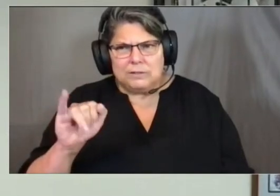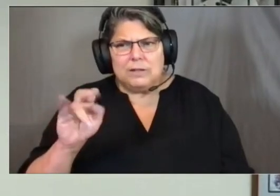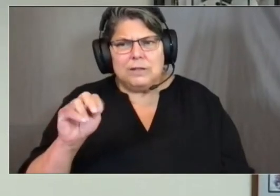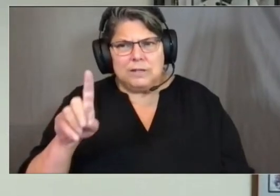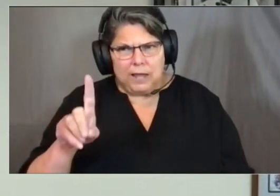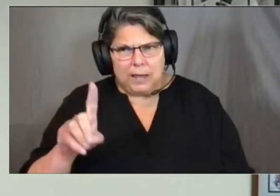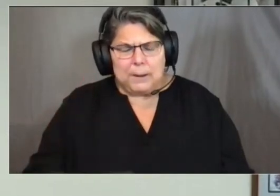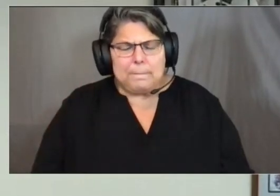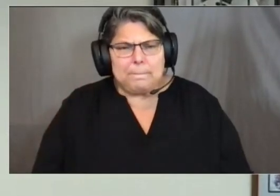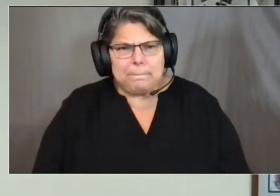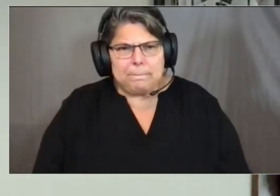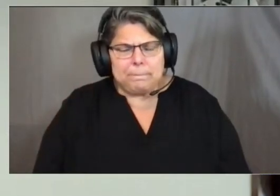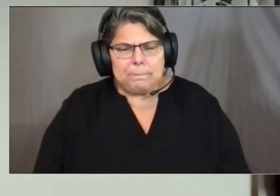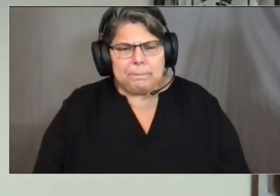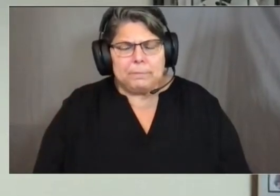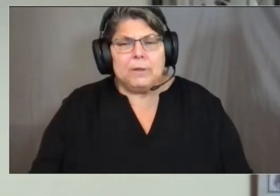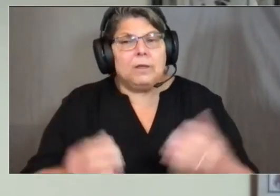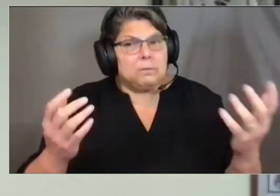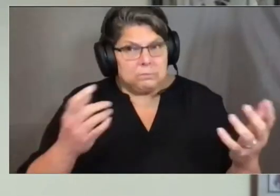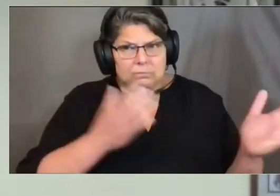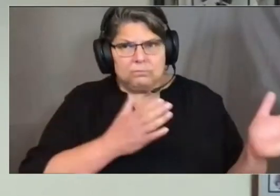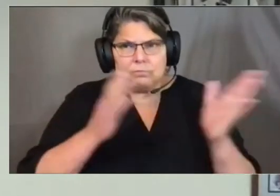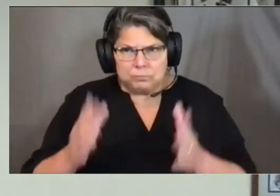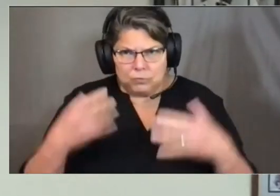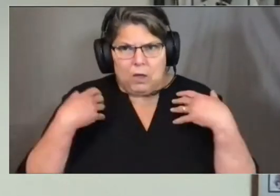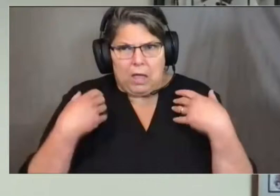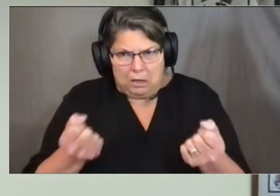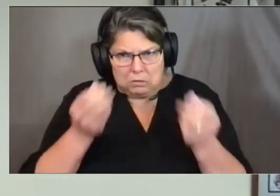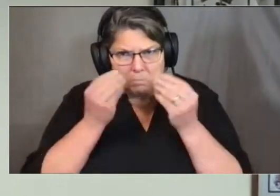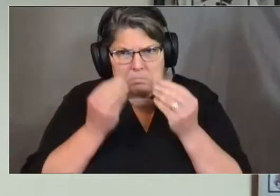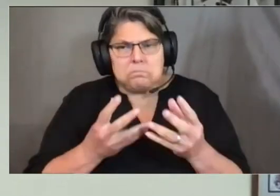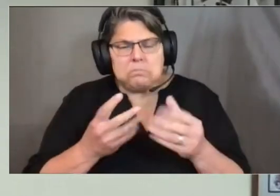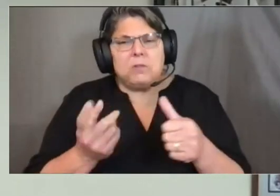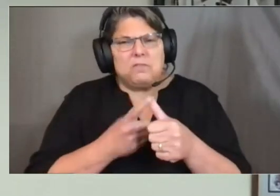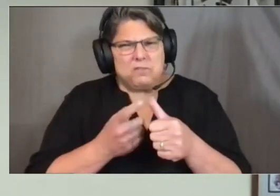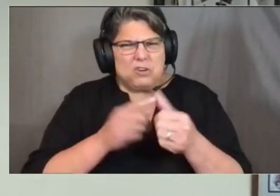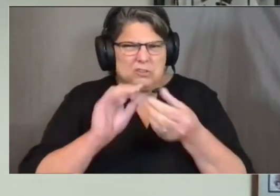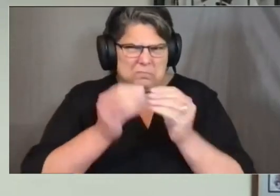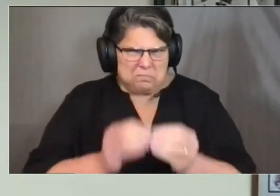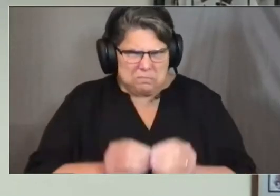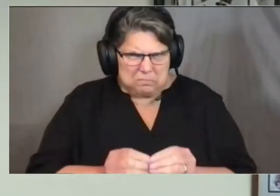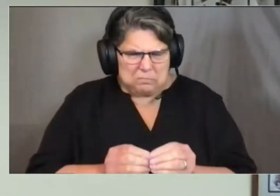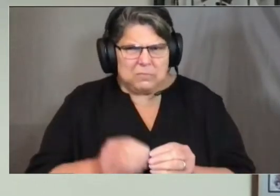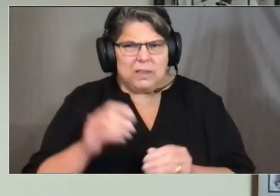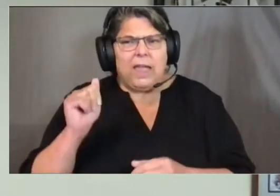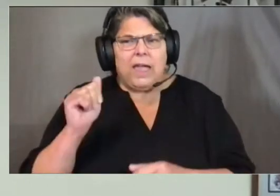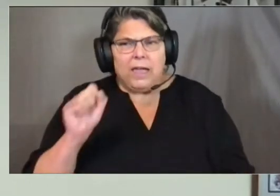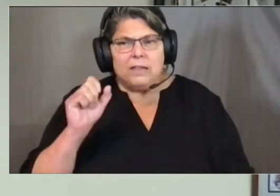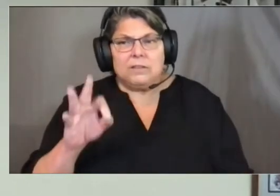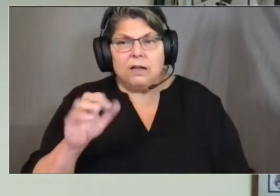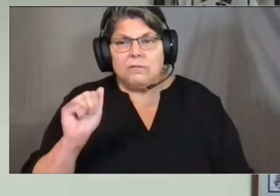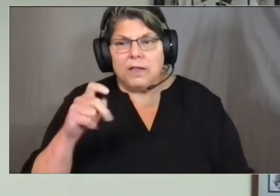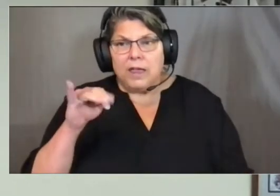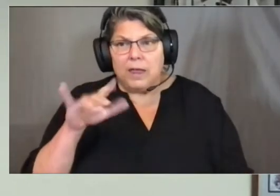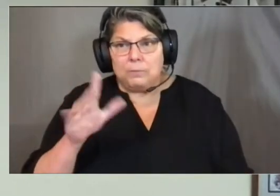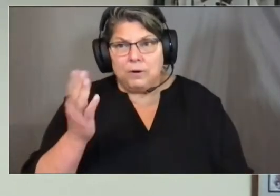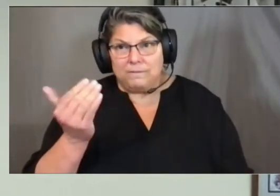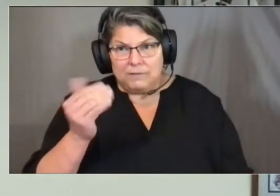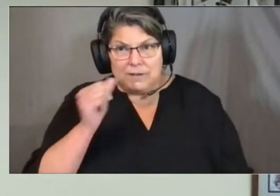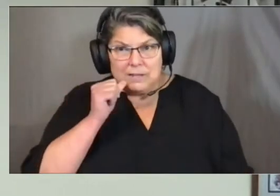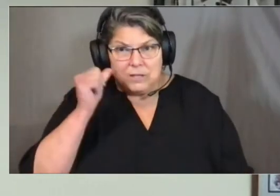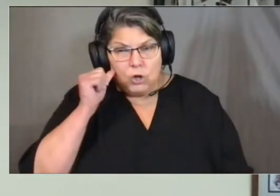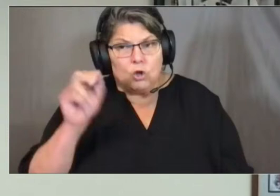So for the health update, I will start again with data. As of April 15th, the United States coronavirus